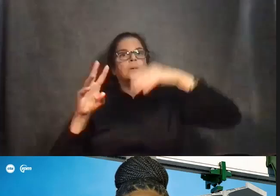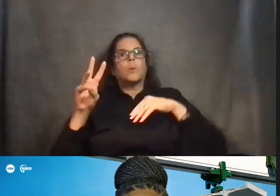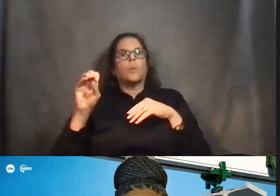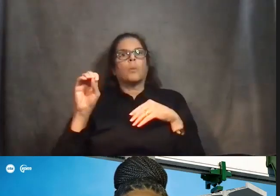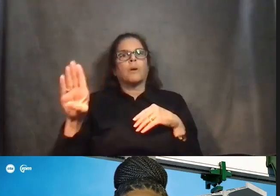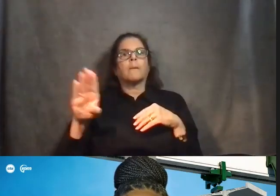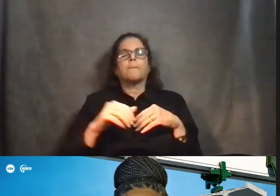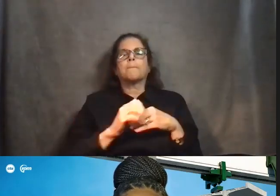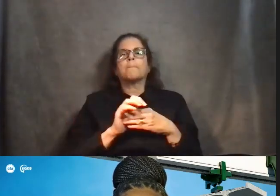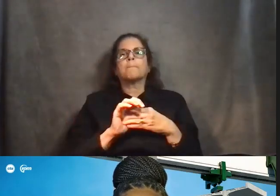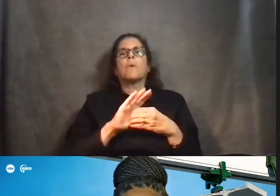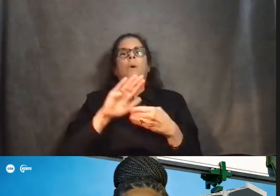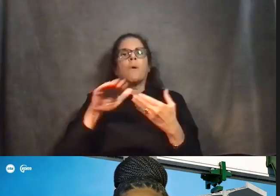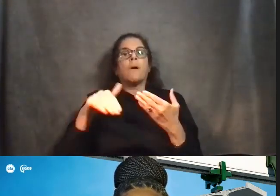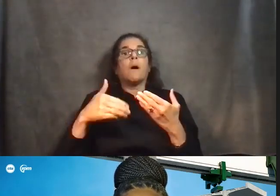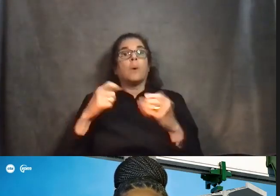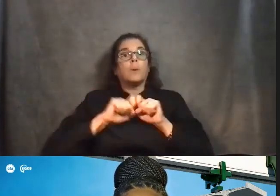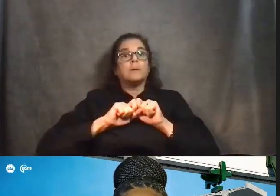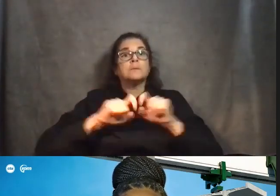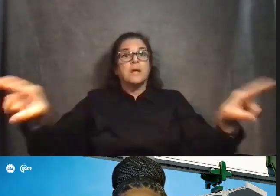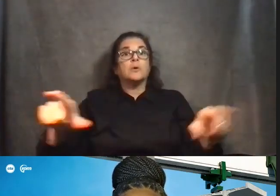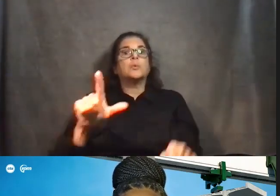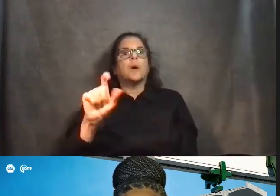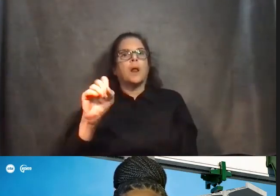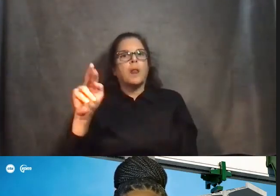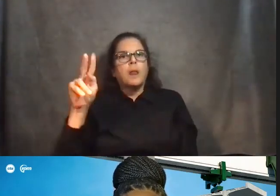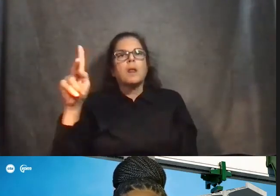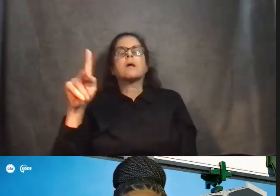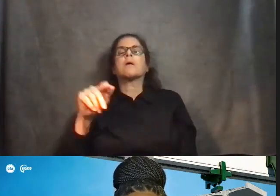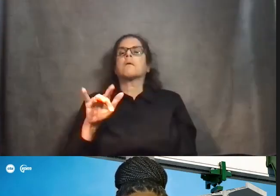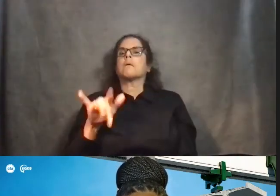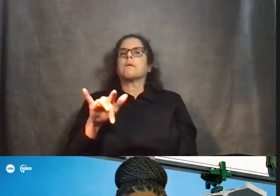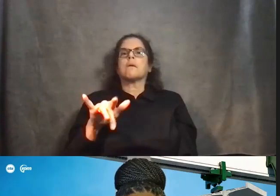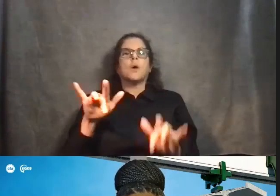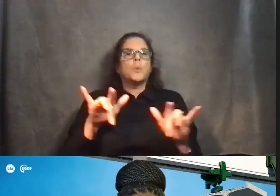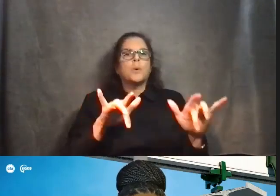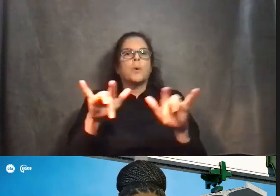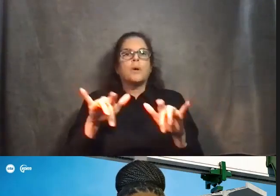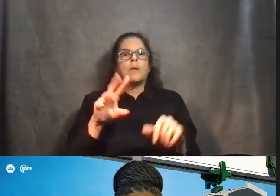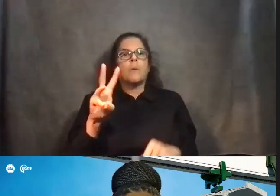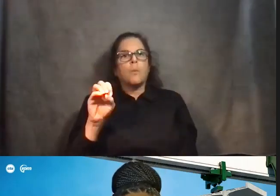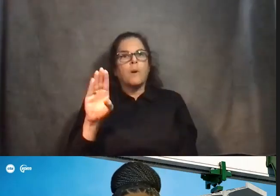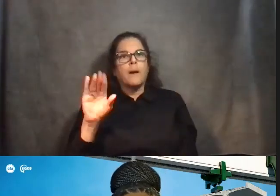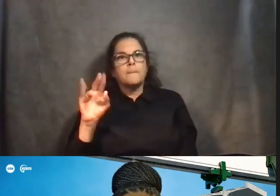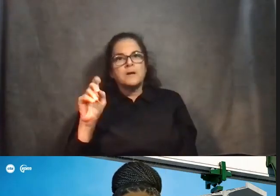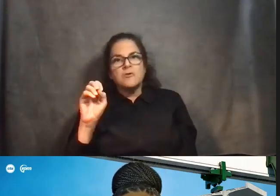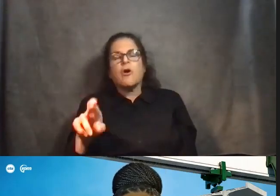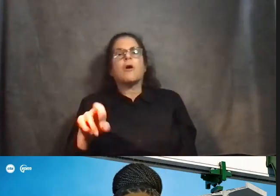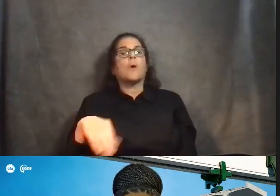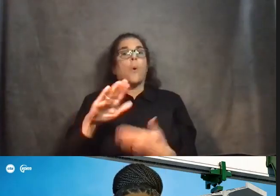with links to this presentation, a recording of the webinar, a list of all the questions, and a short survey.